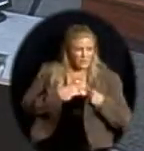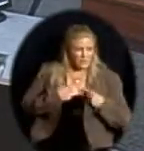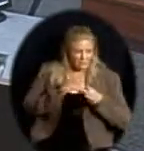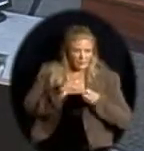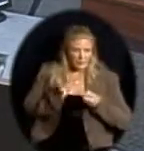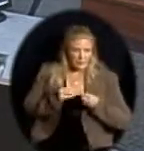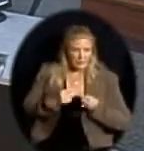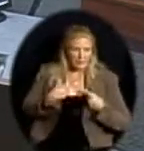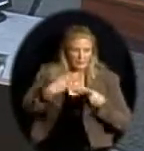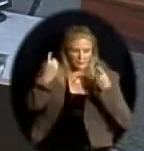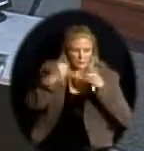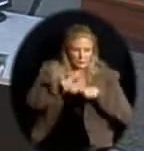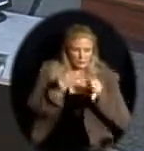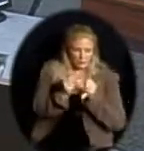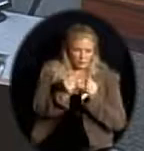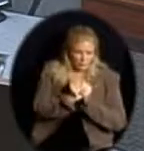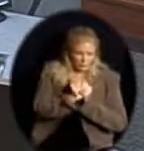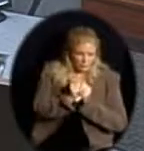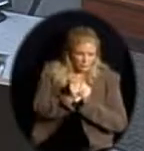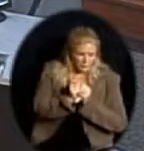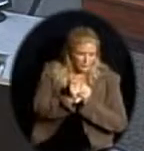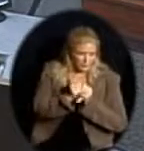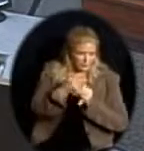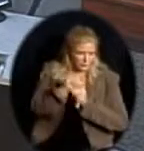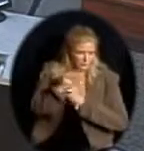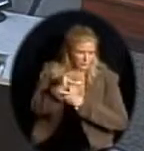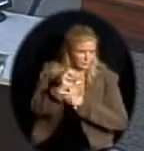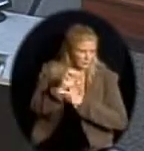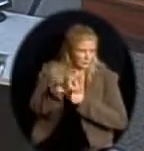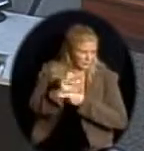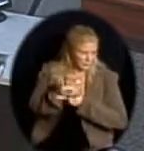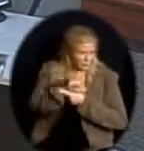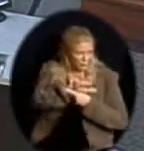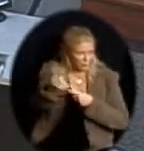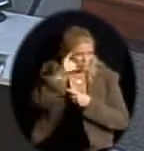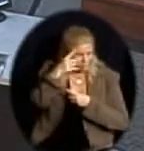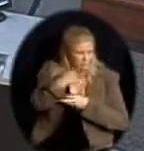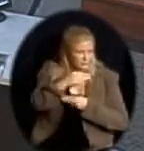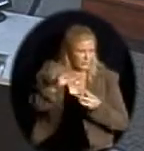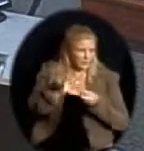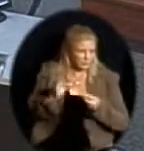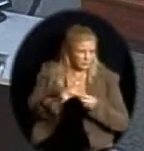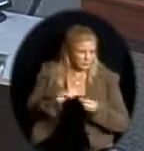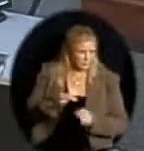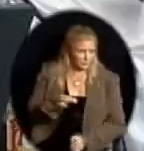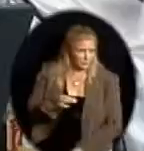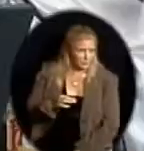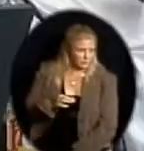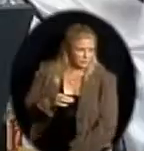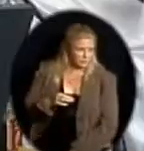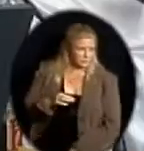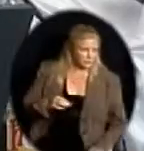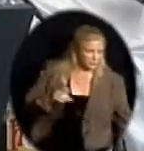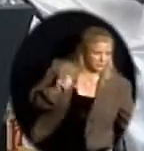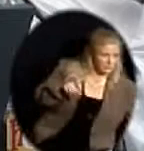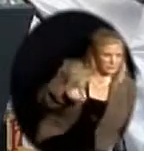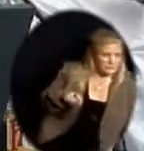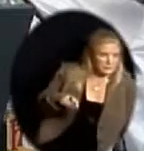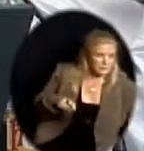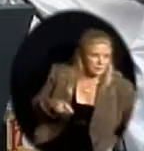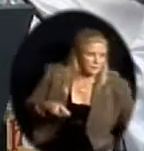that we need to be very strategic in how we go about that, and we need to provide with that some very detailed